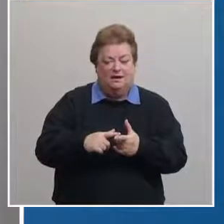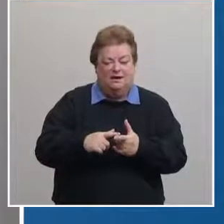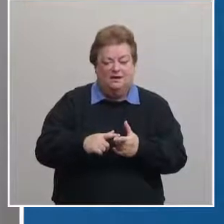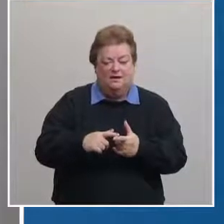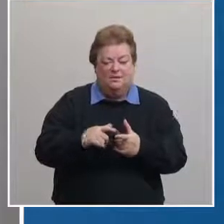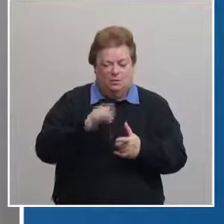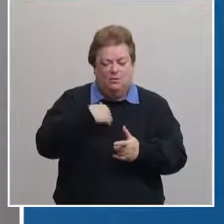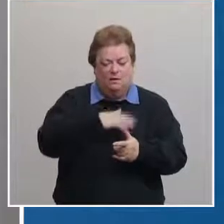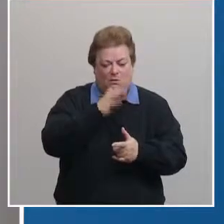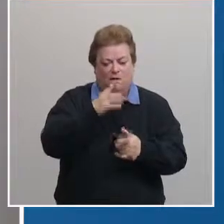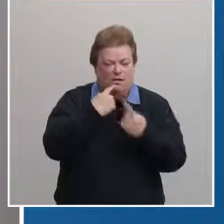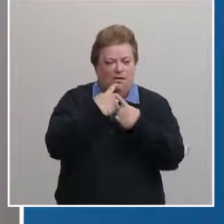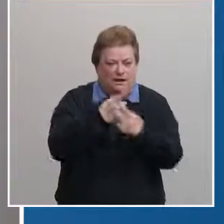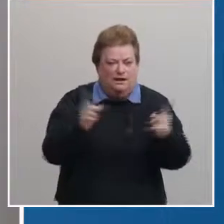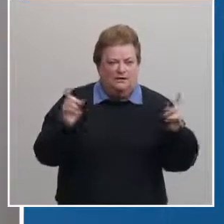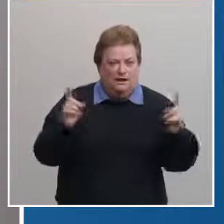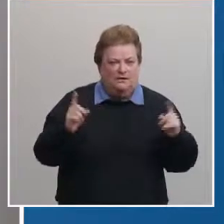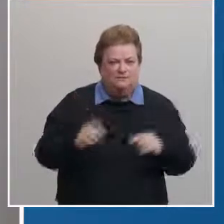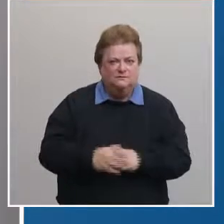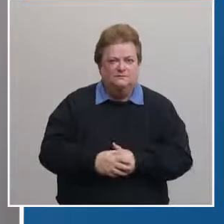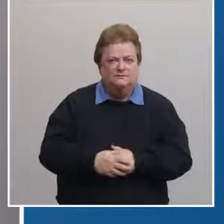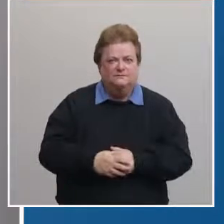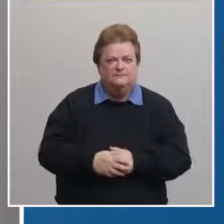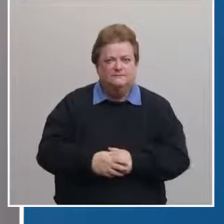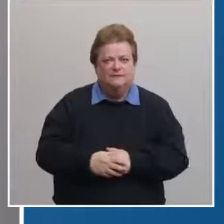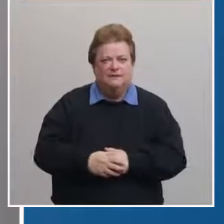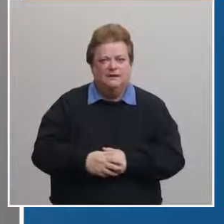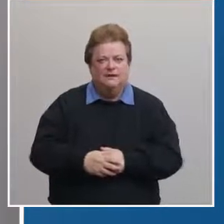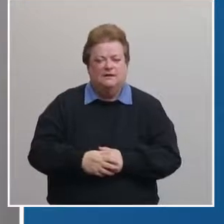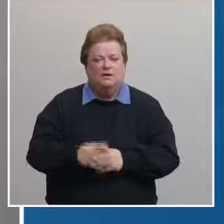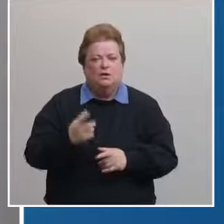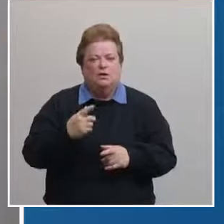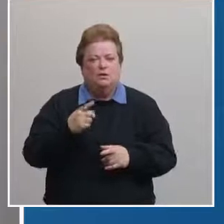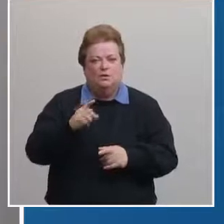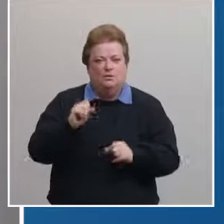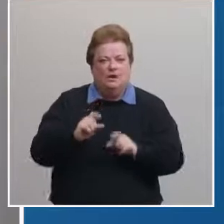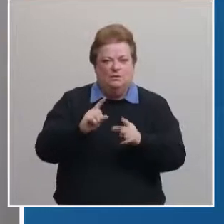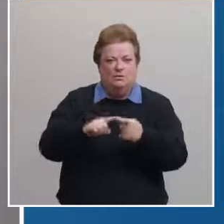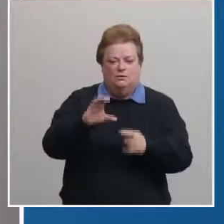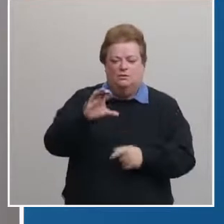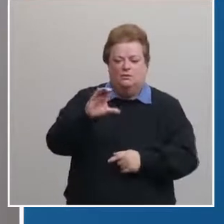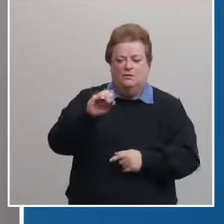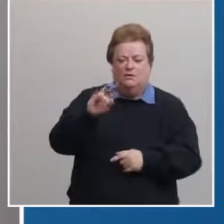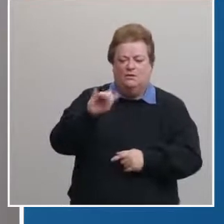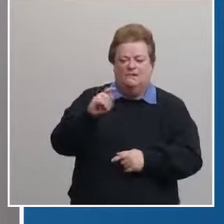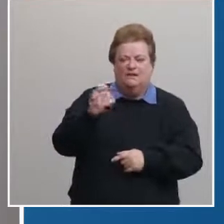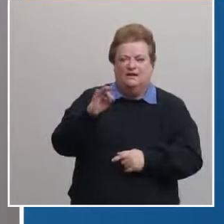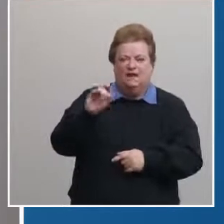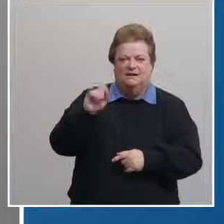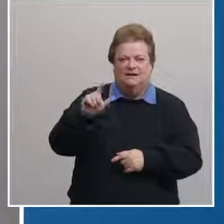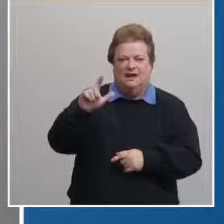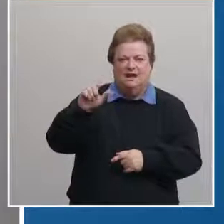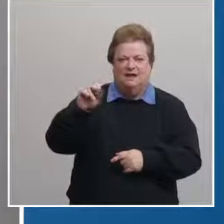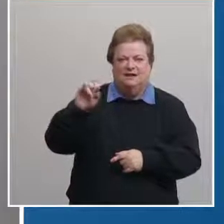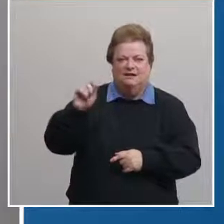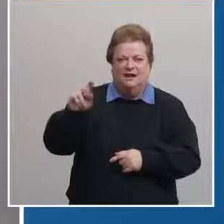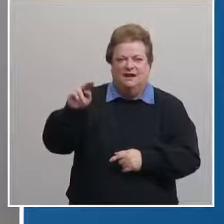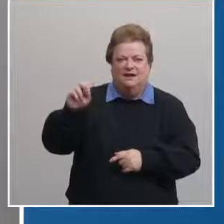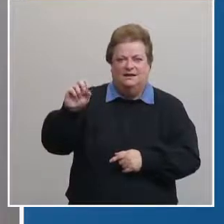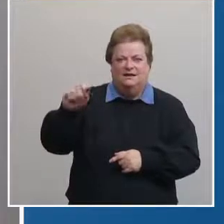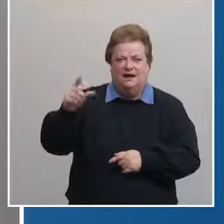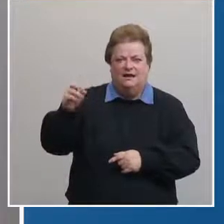you will also find the latest vaccine information at covid19.lincoln.ne.gov